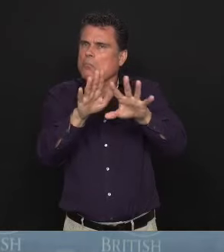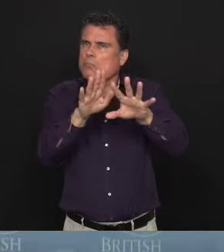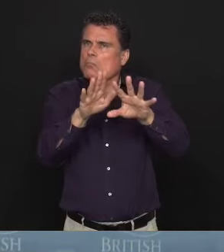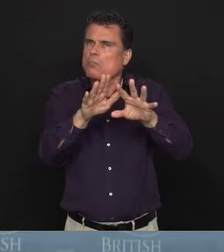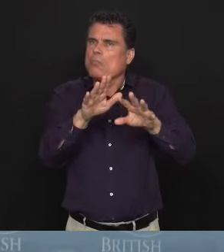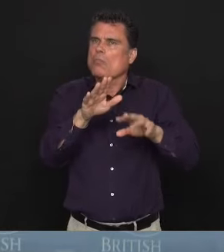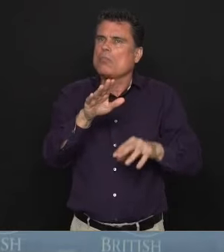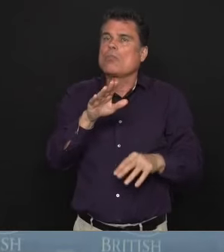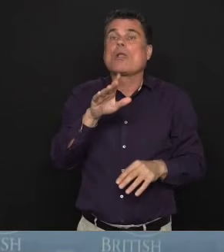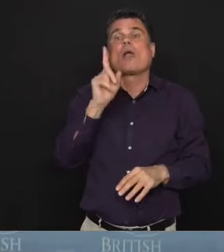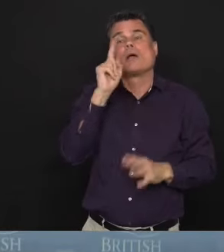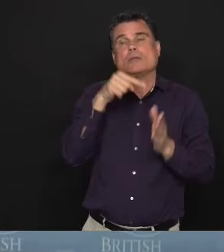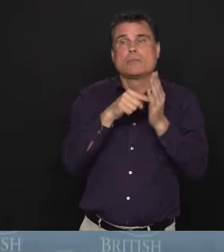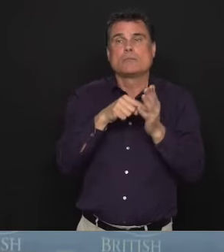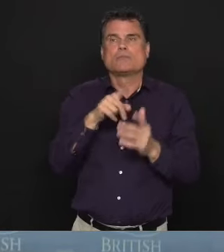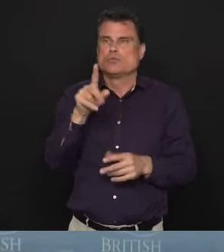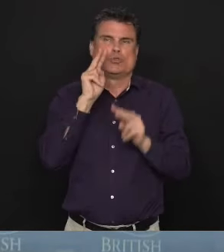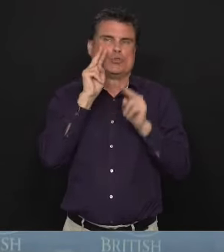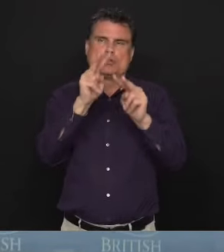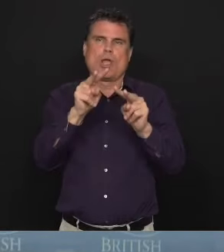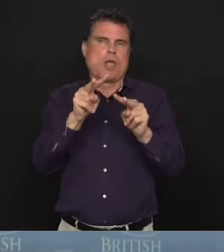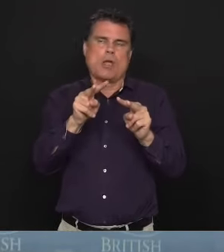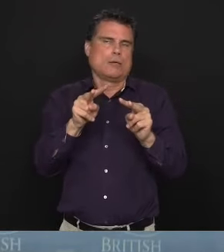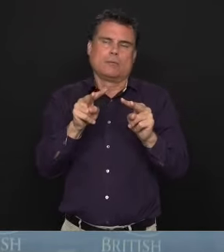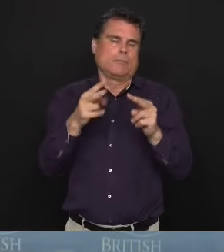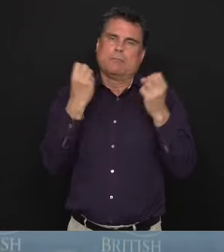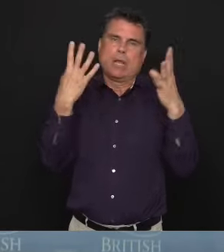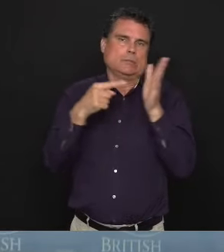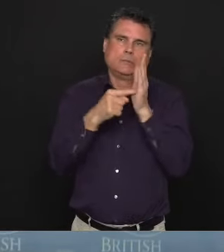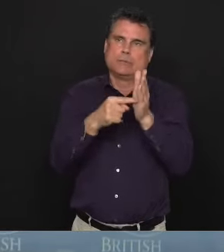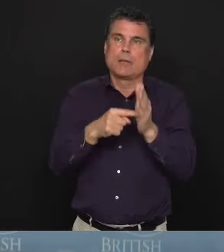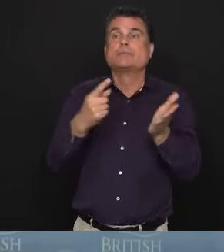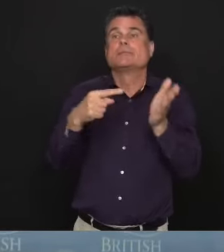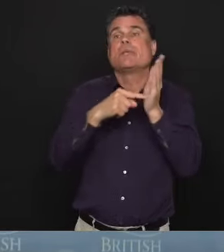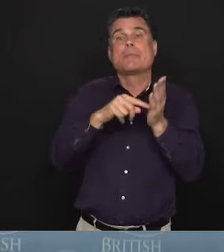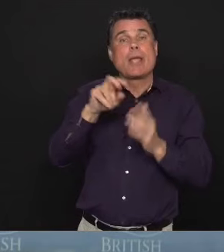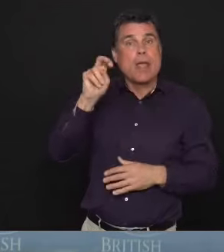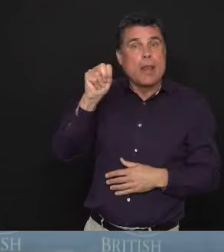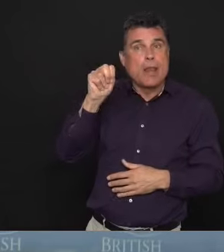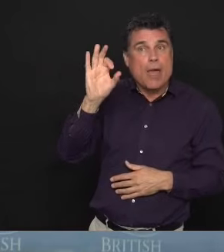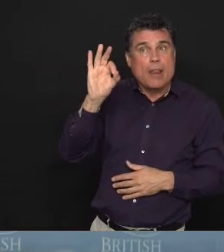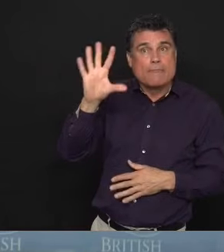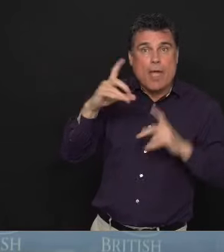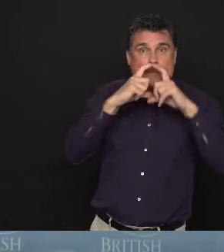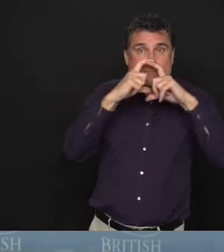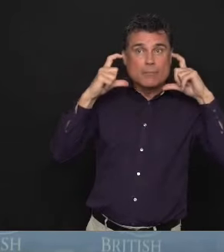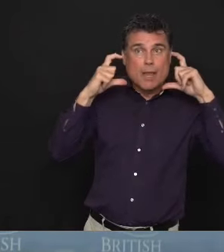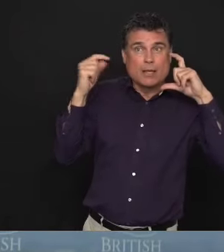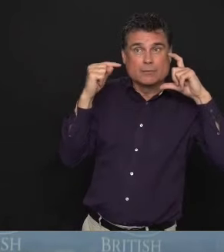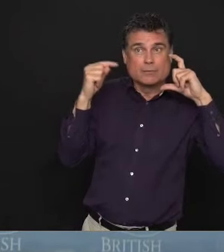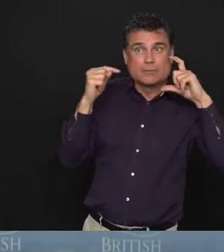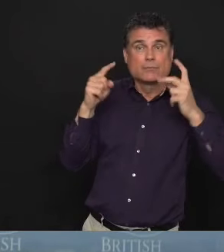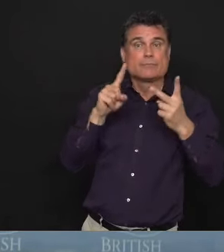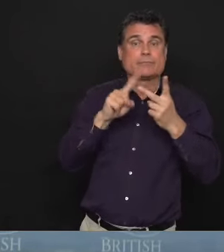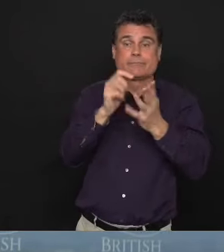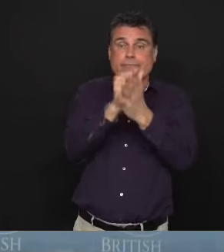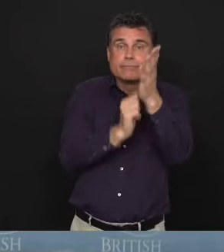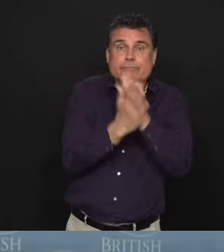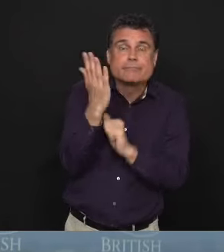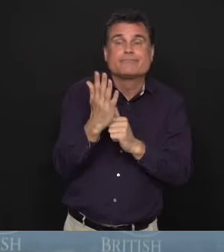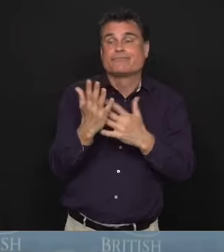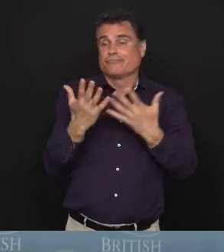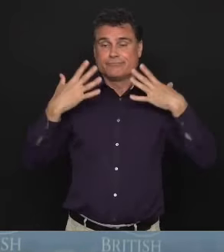and we've all seen examples of it where, for example, protective or safety gear is being charged 10 times the